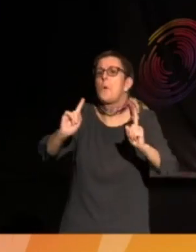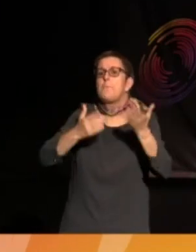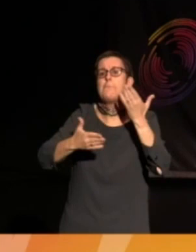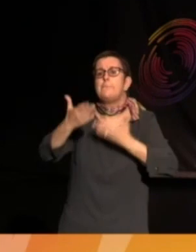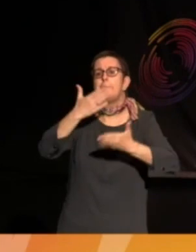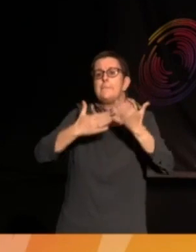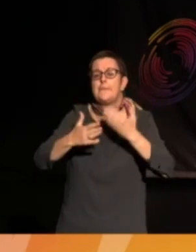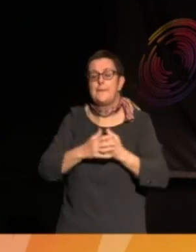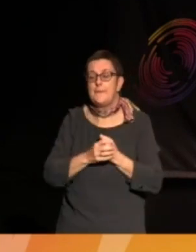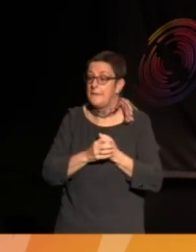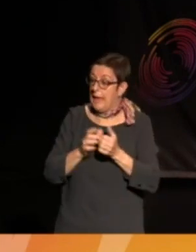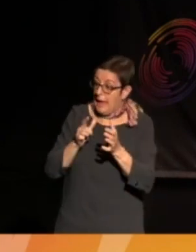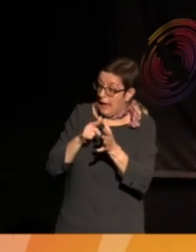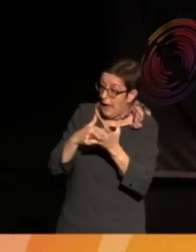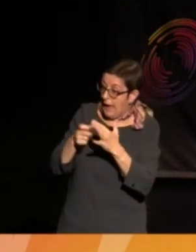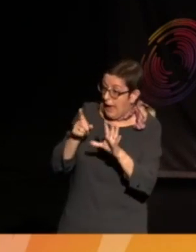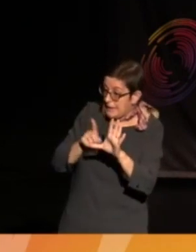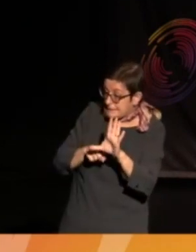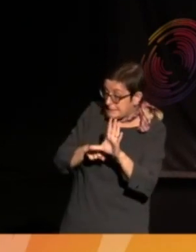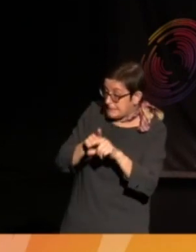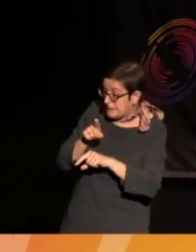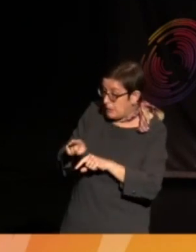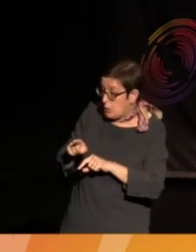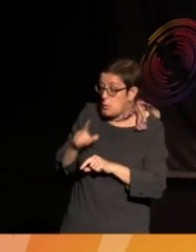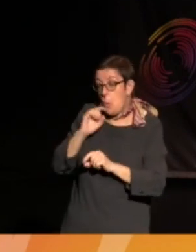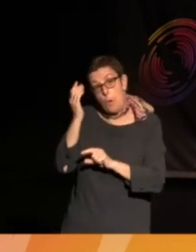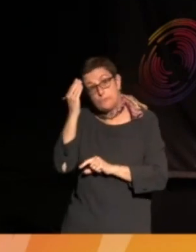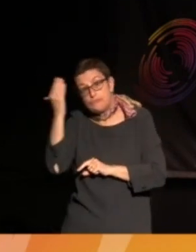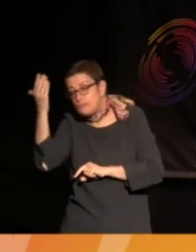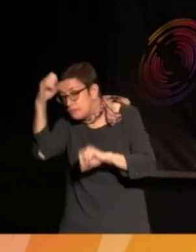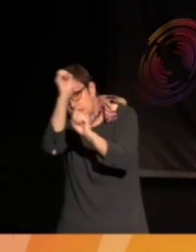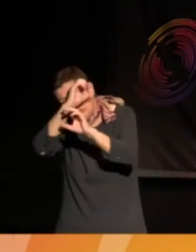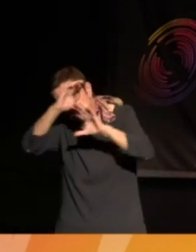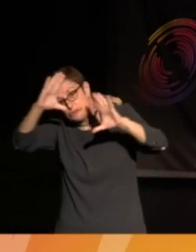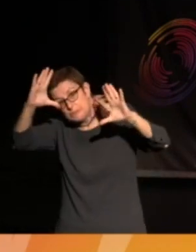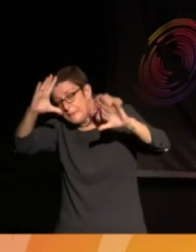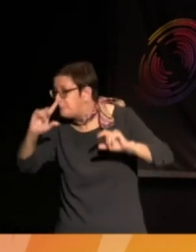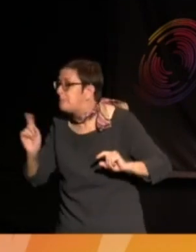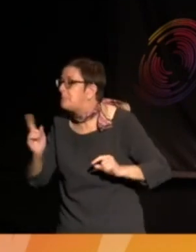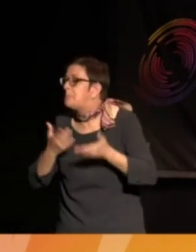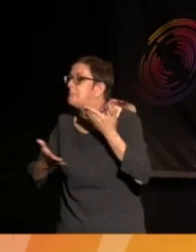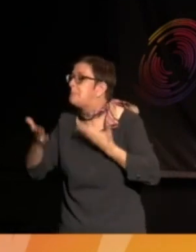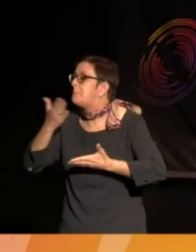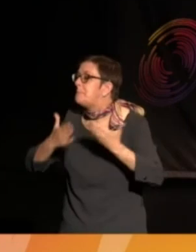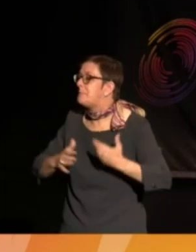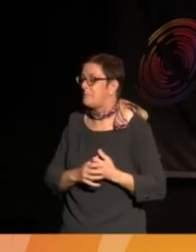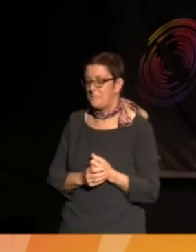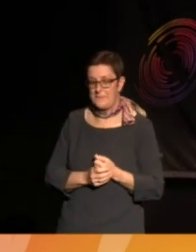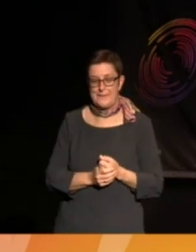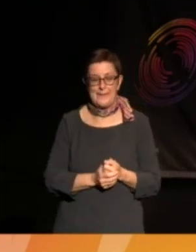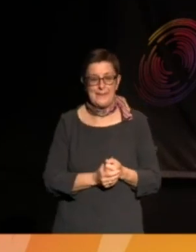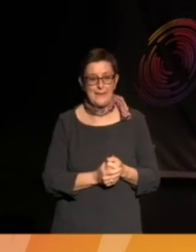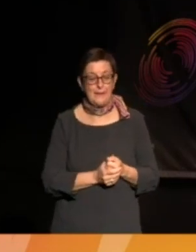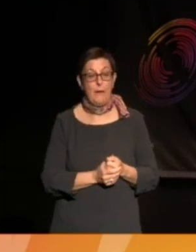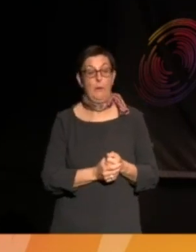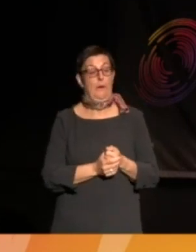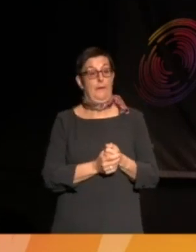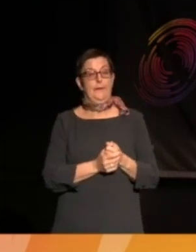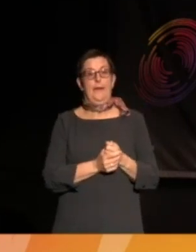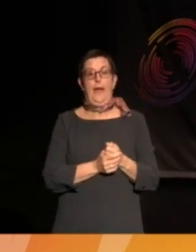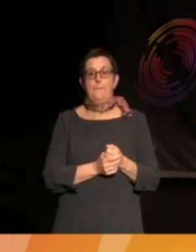what's your dream of a city, when you say a human rights city? Oh,